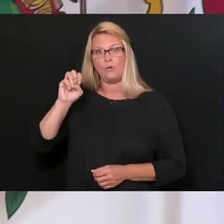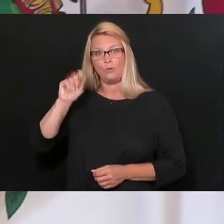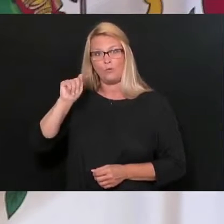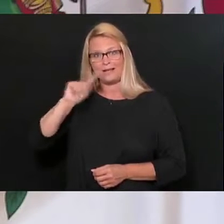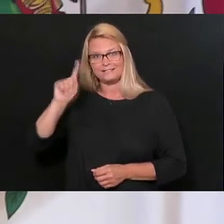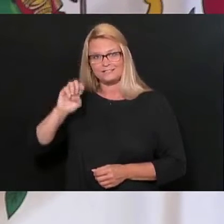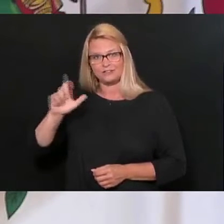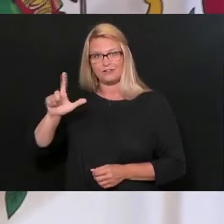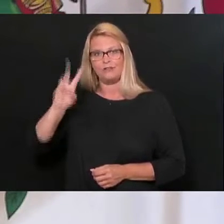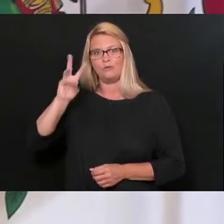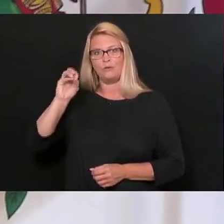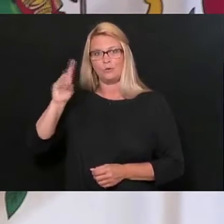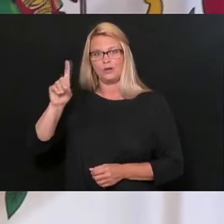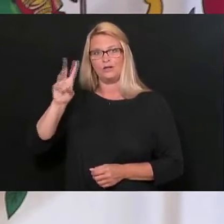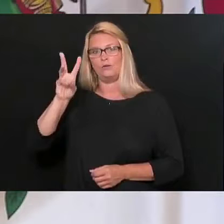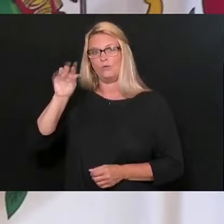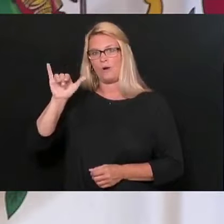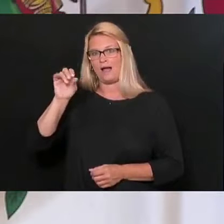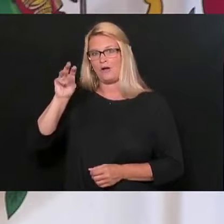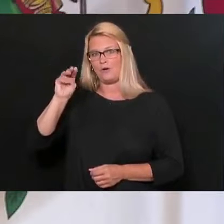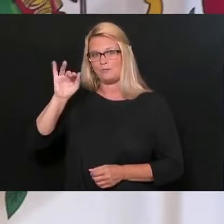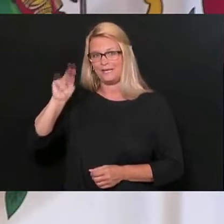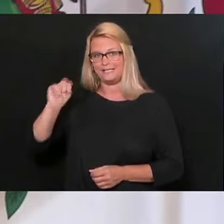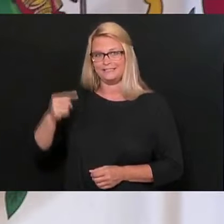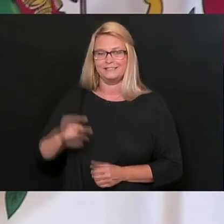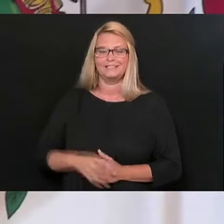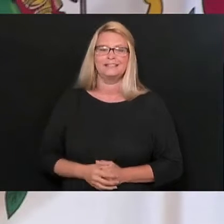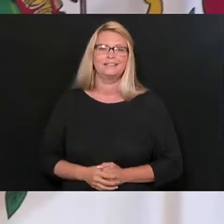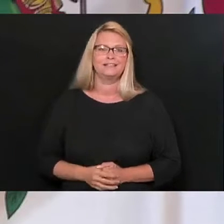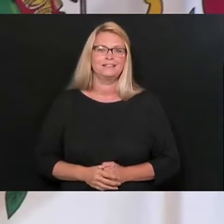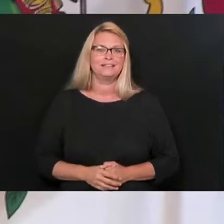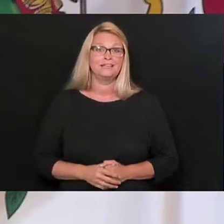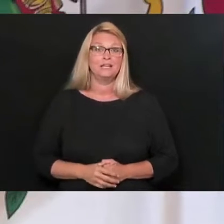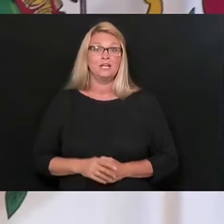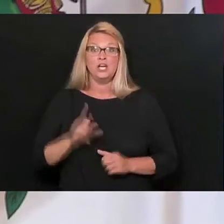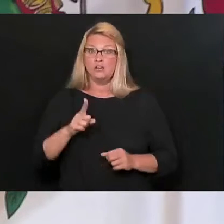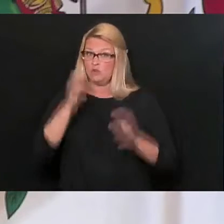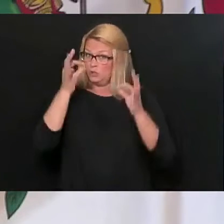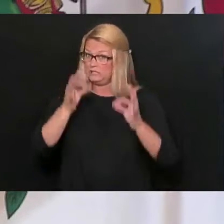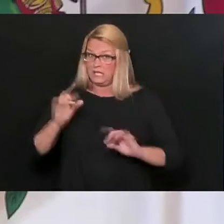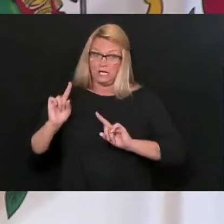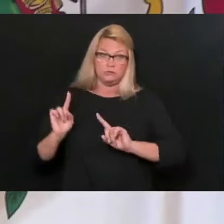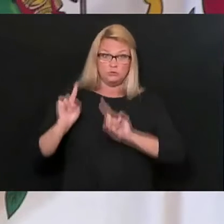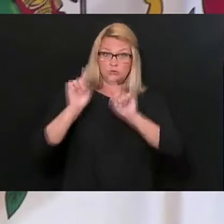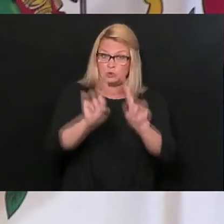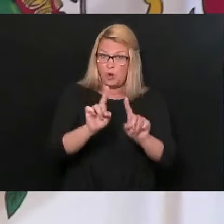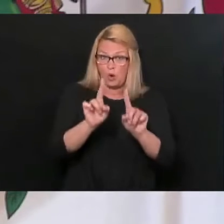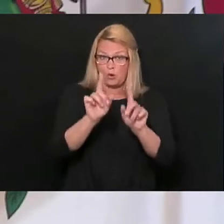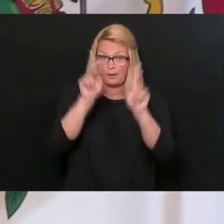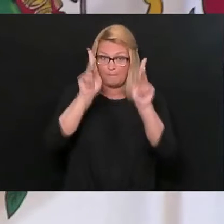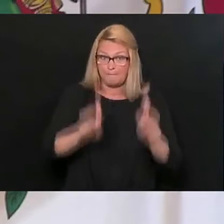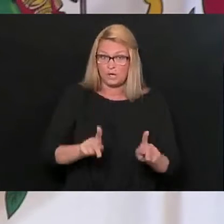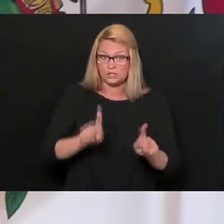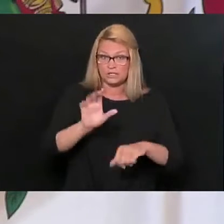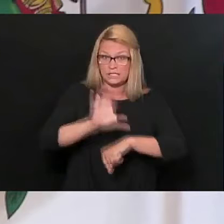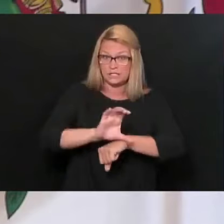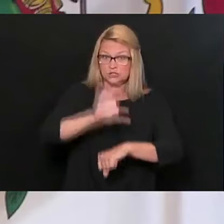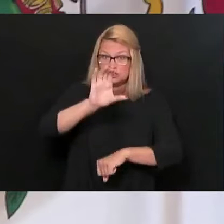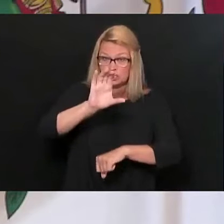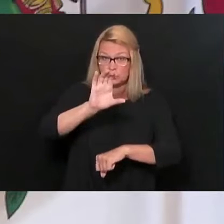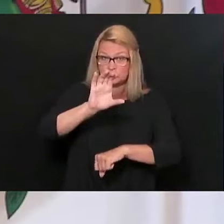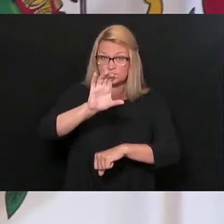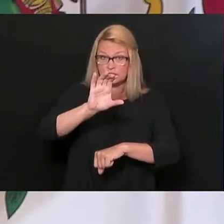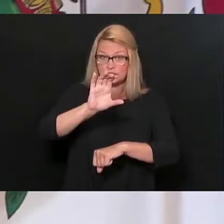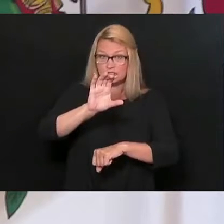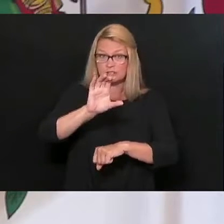Wood, and Wyoming counties. If you elect to go to church, which I think is absolutely the mainstay of our